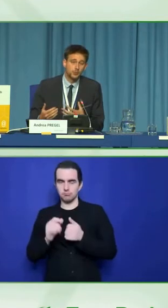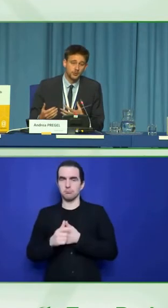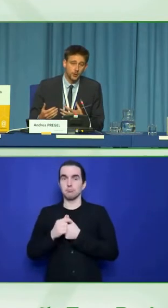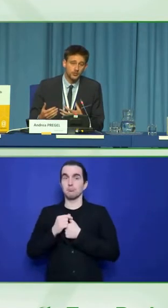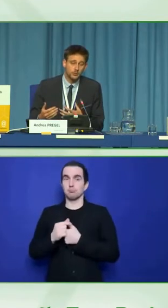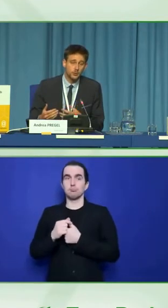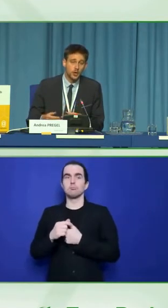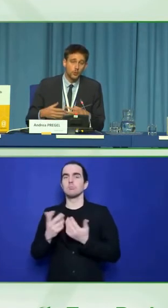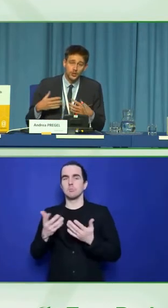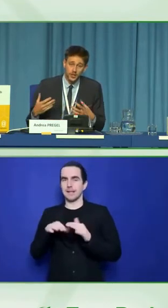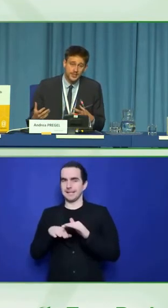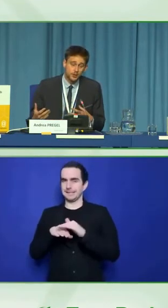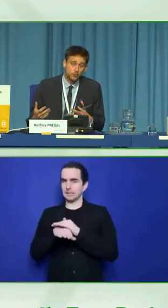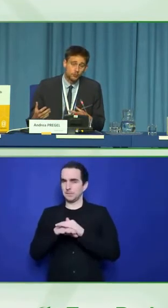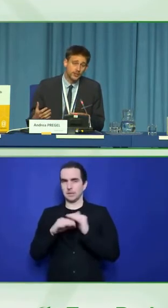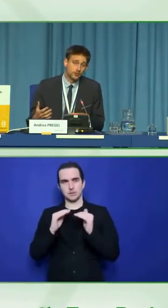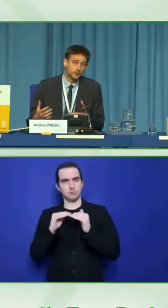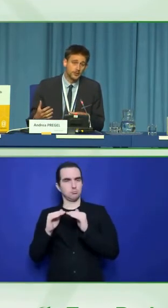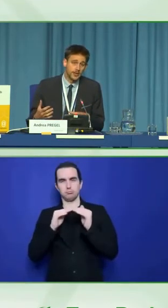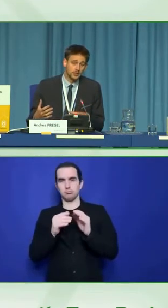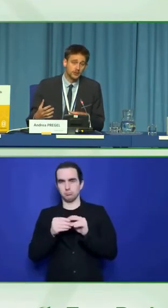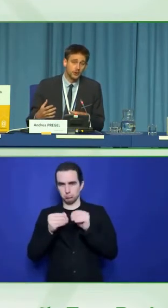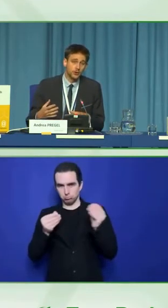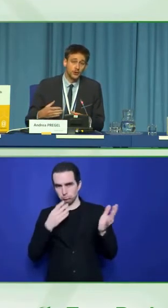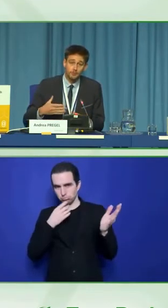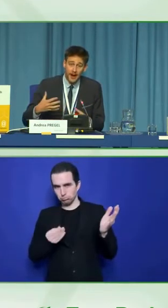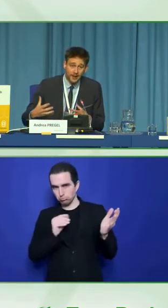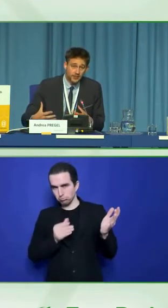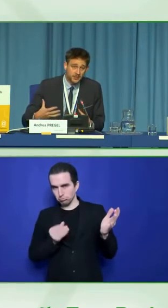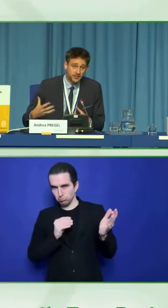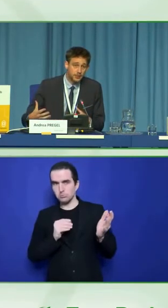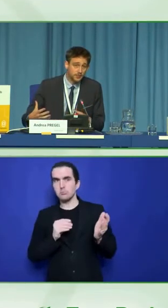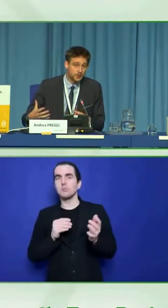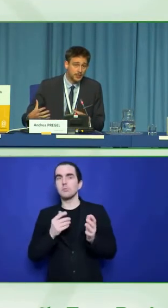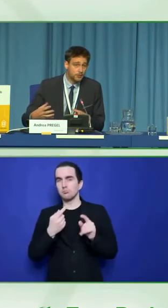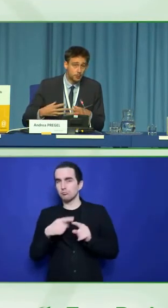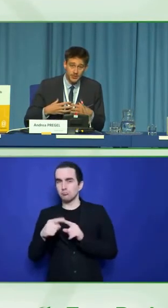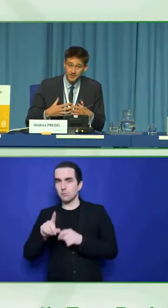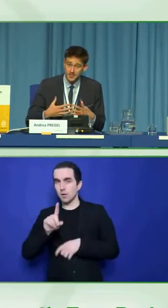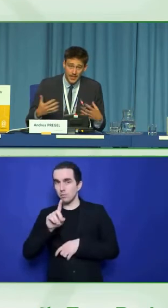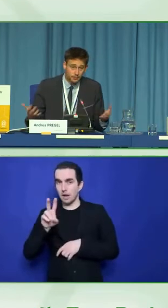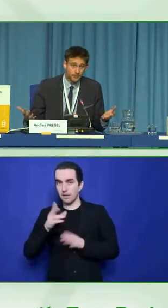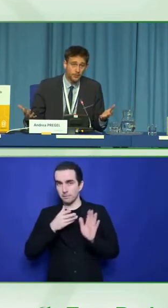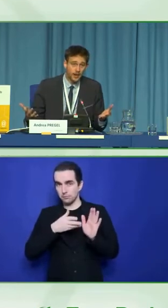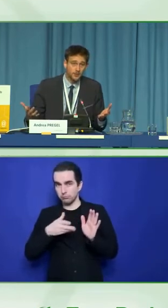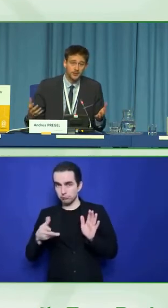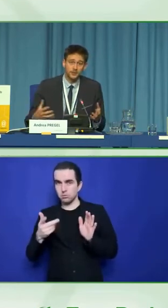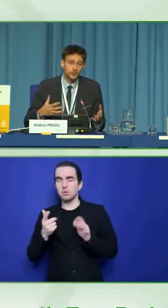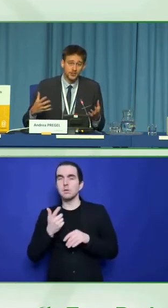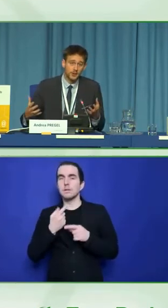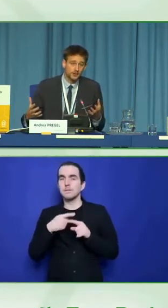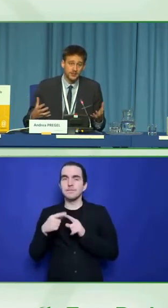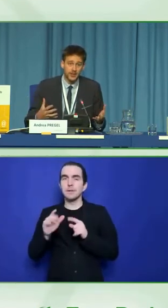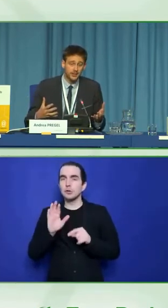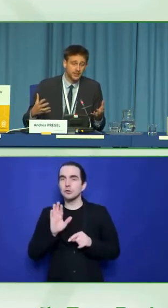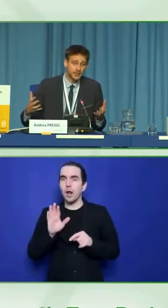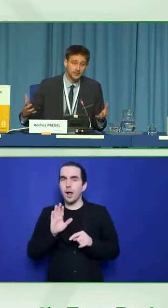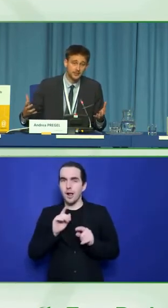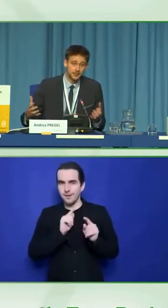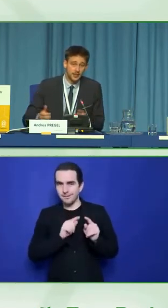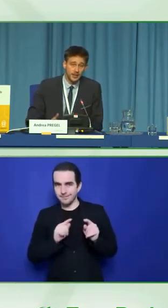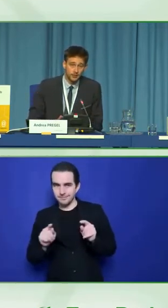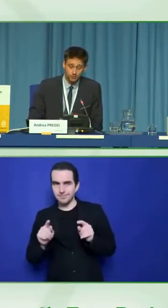make it as simple as possible. We tried to incorporate recommendations on the barriers experienced by people with different types of impairments. It's not just about